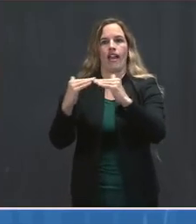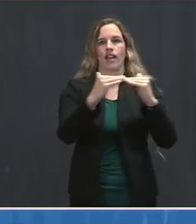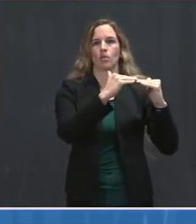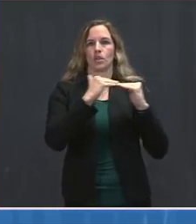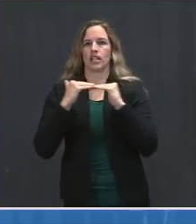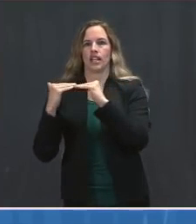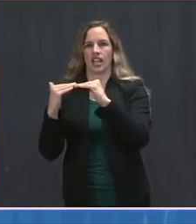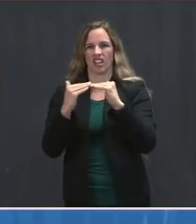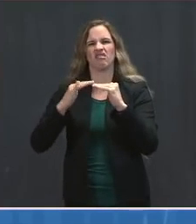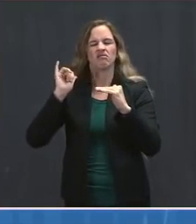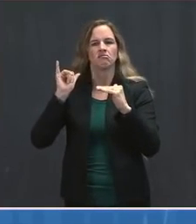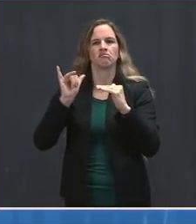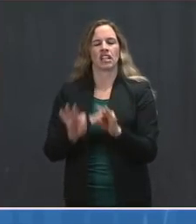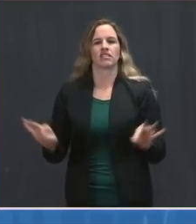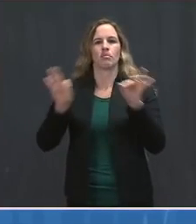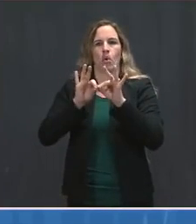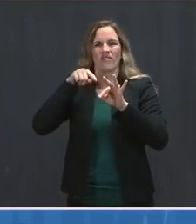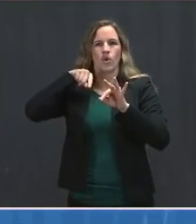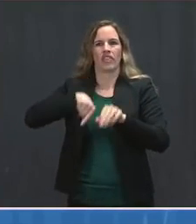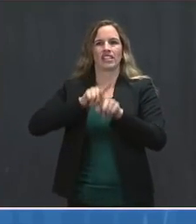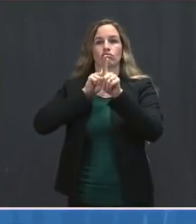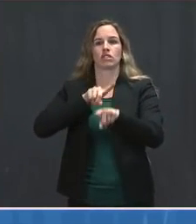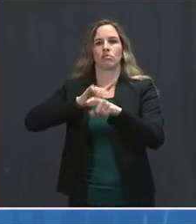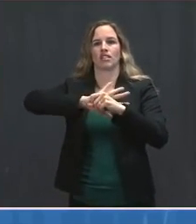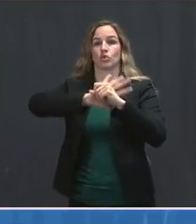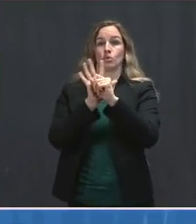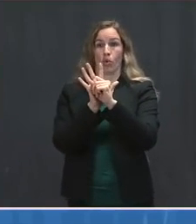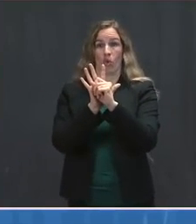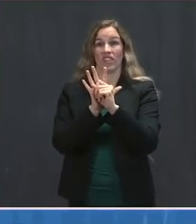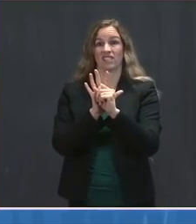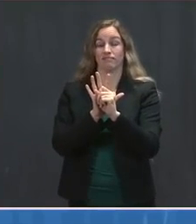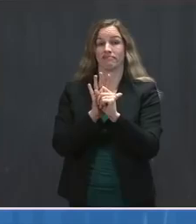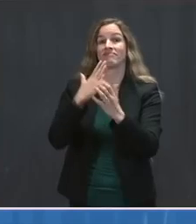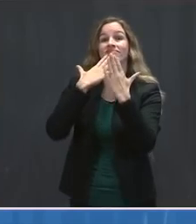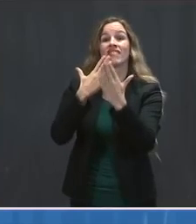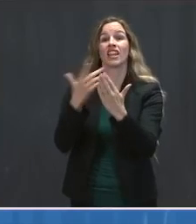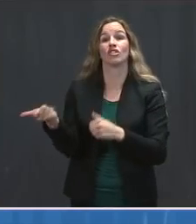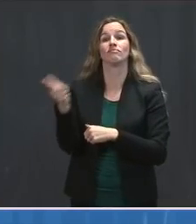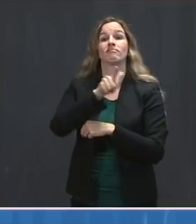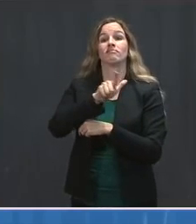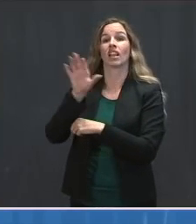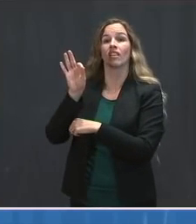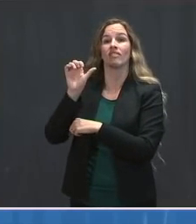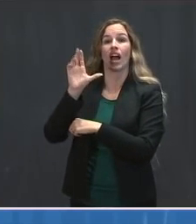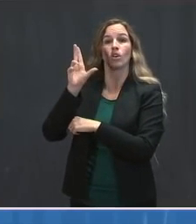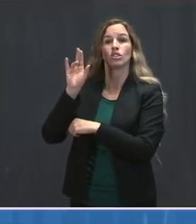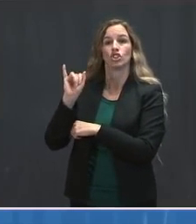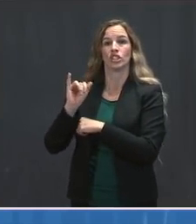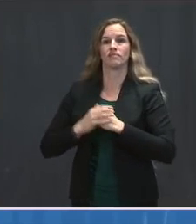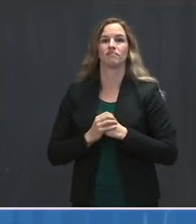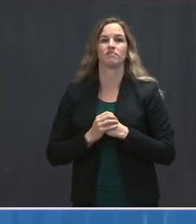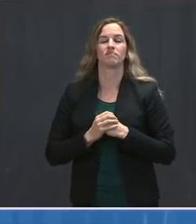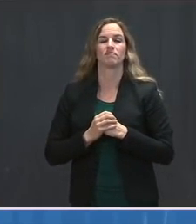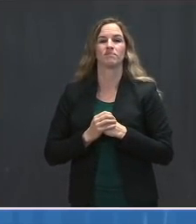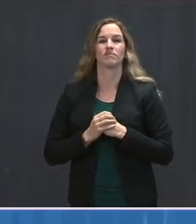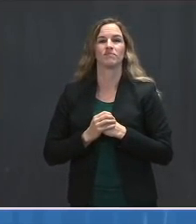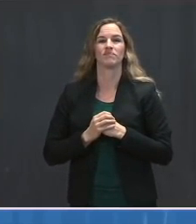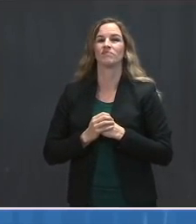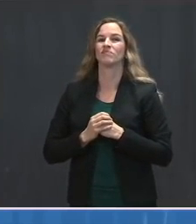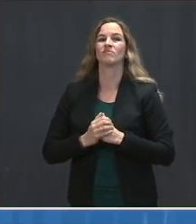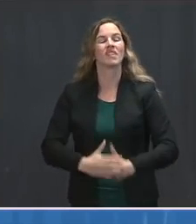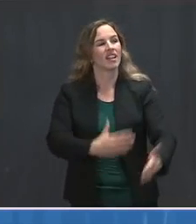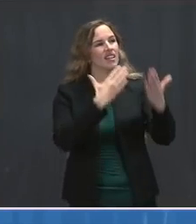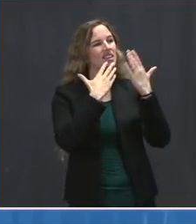in response to this pandemic. Thank you. I'll now turn it over to Dr. Fauci. Dr. Fauci. Dr. Thank you very much, Dr.